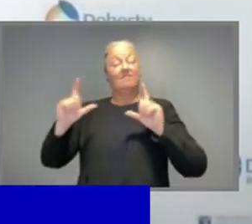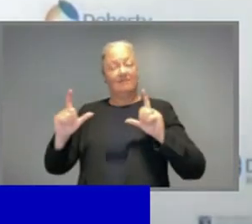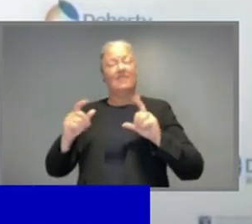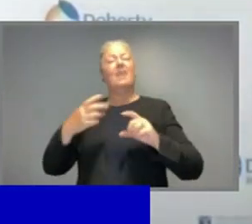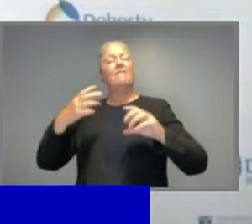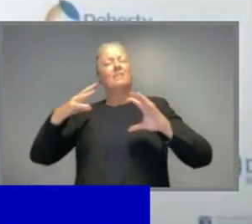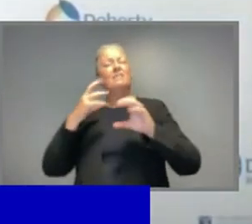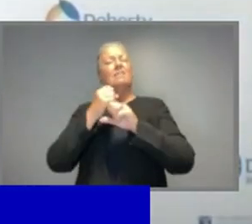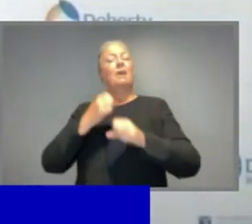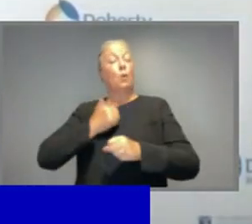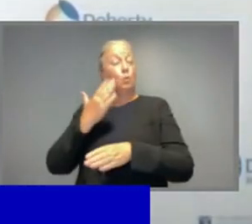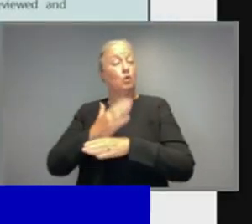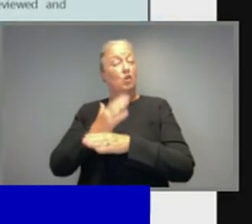please.